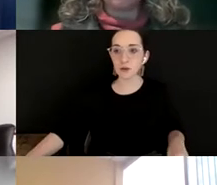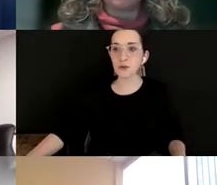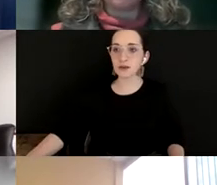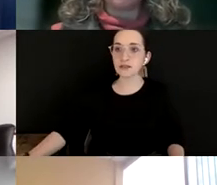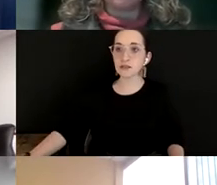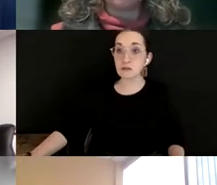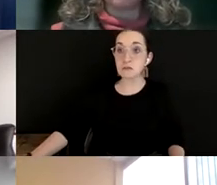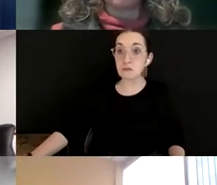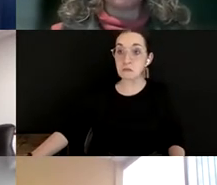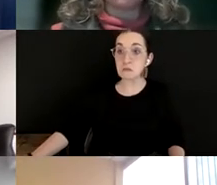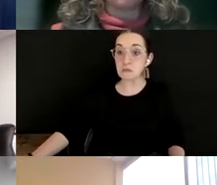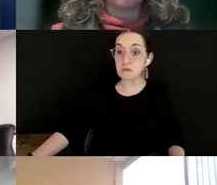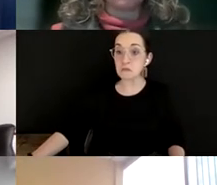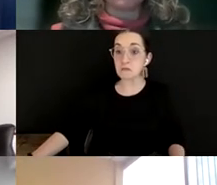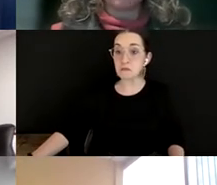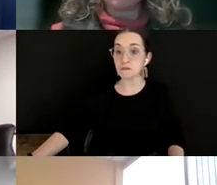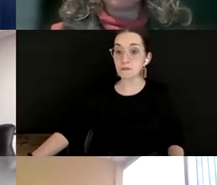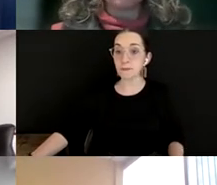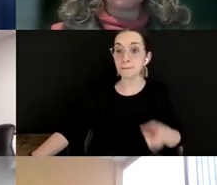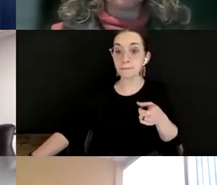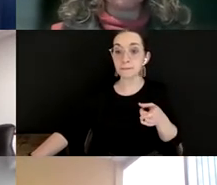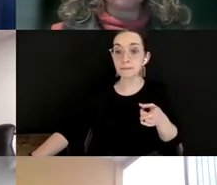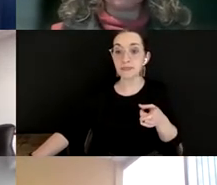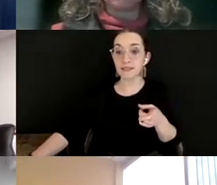Other responses to that, or